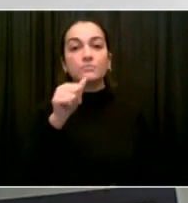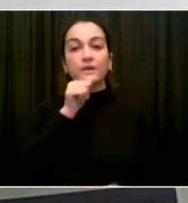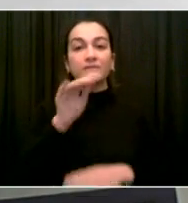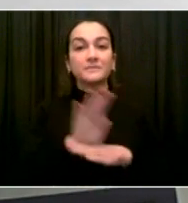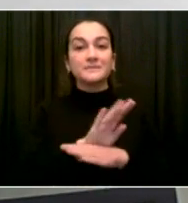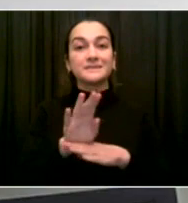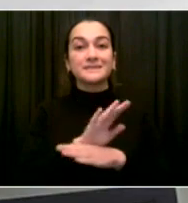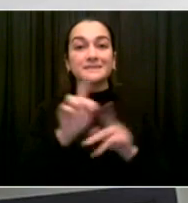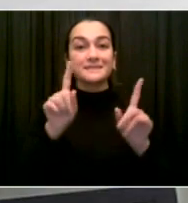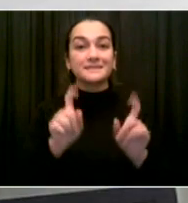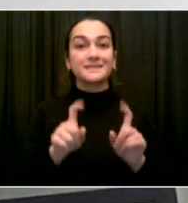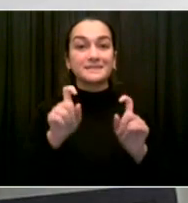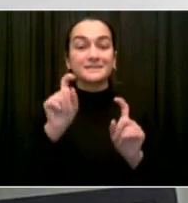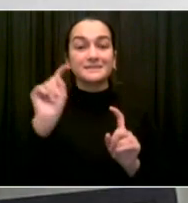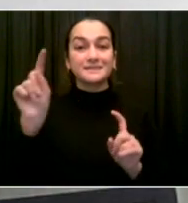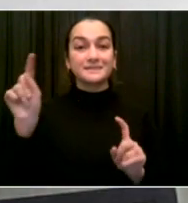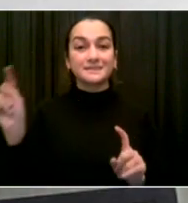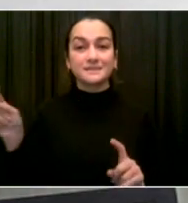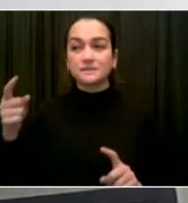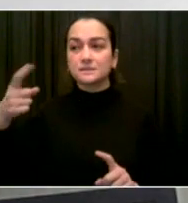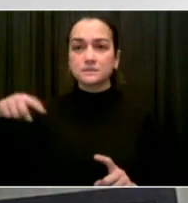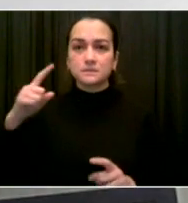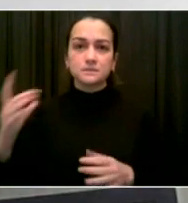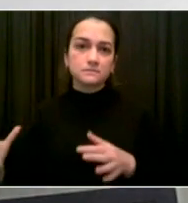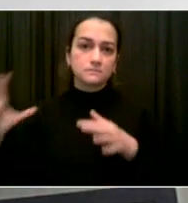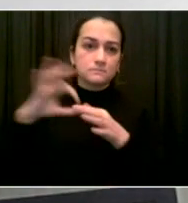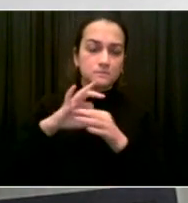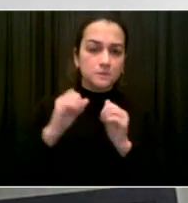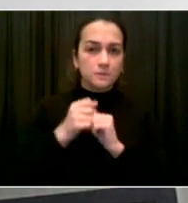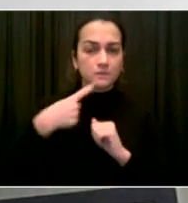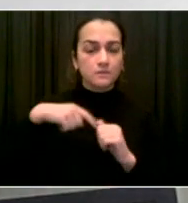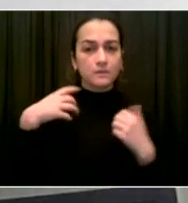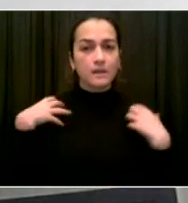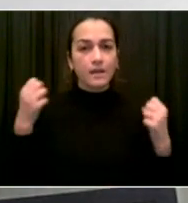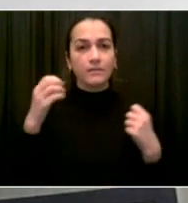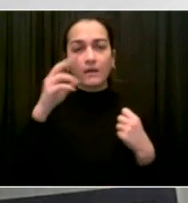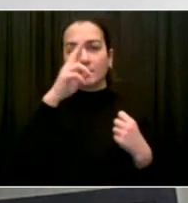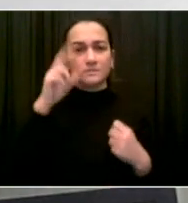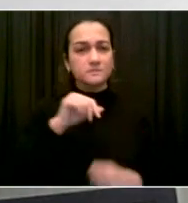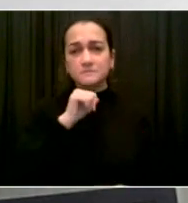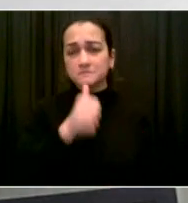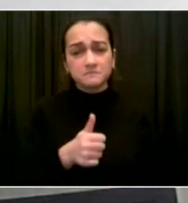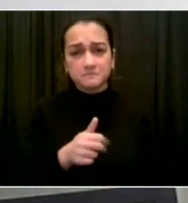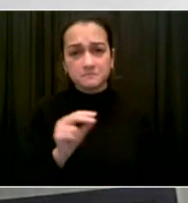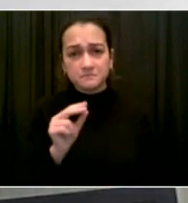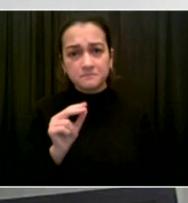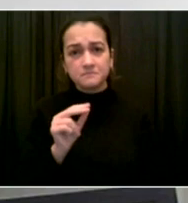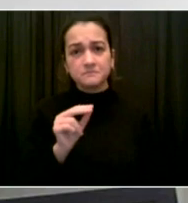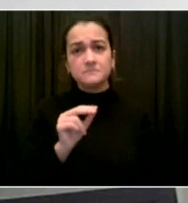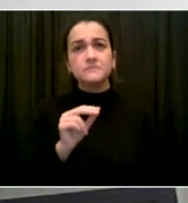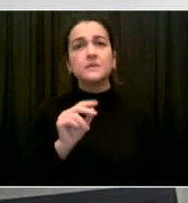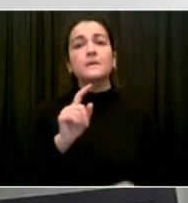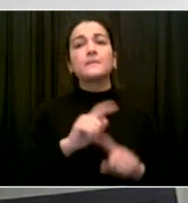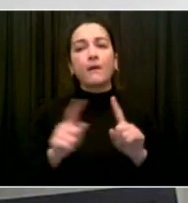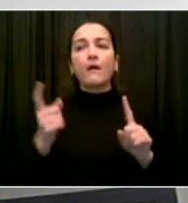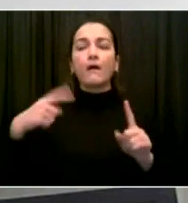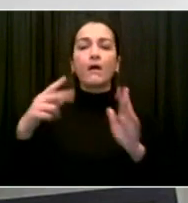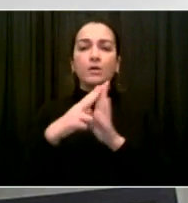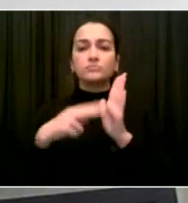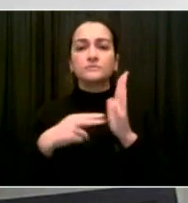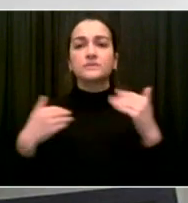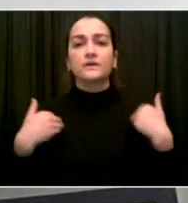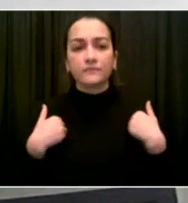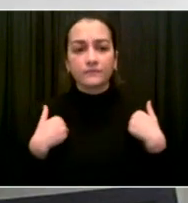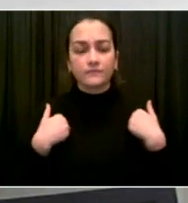Hospitals. And we're happy for that. We're happy for anyone to come and fill the need. We know New Yorkers